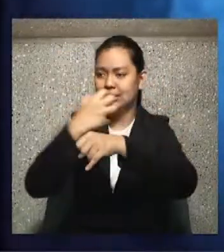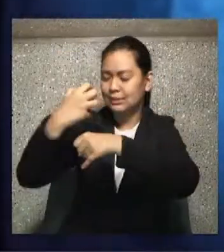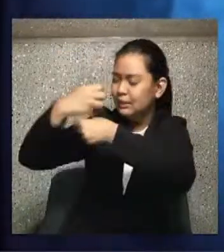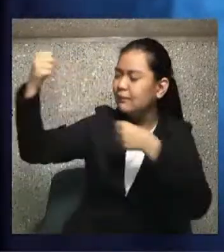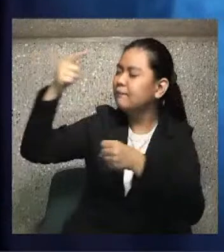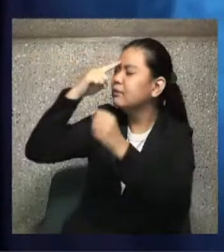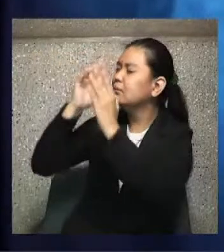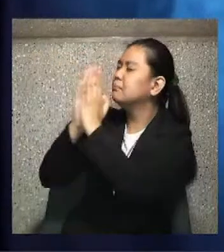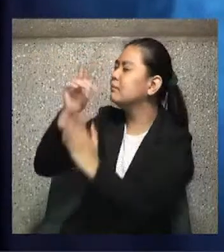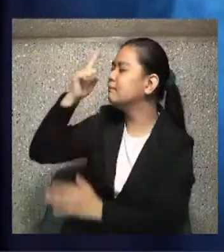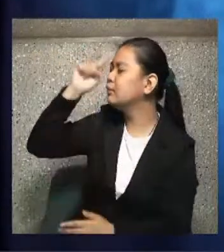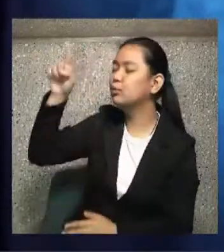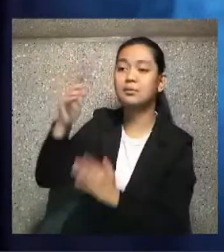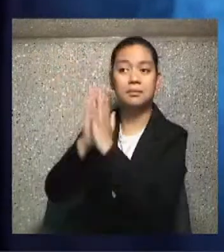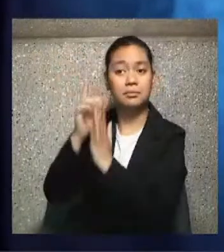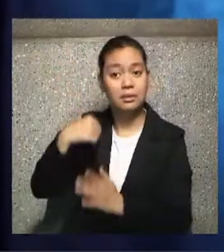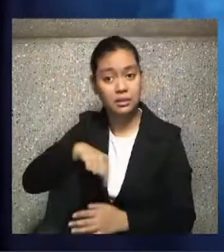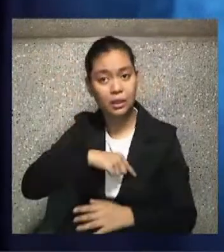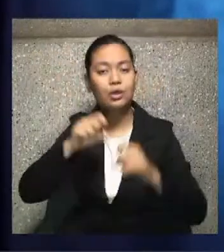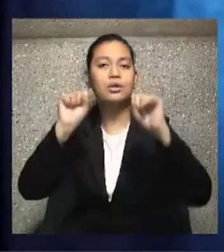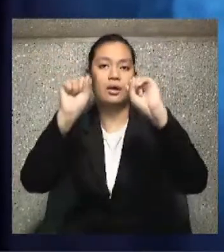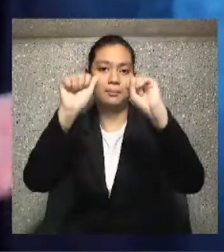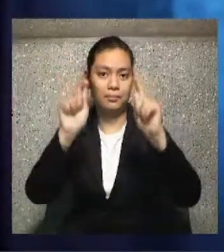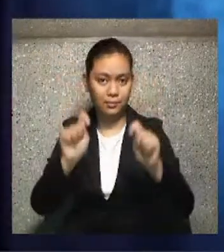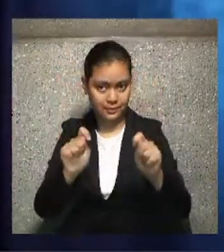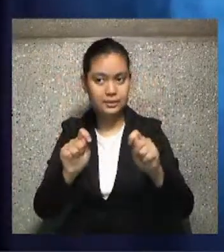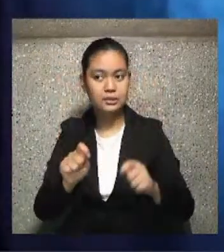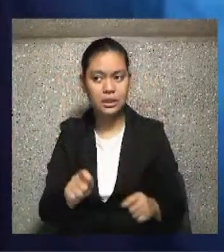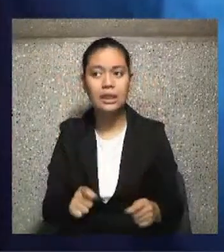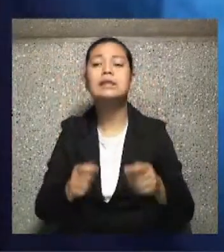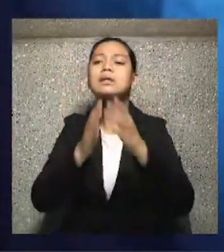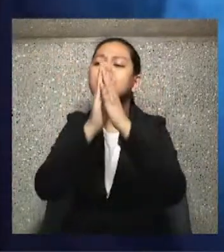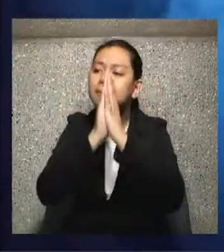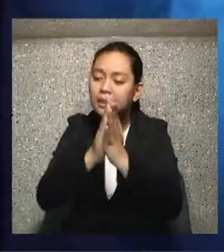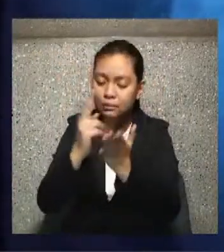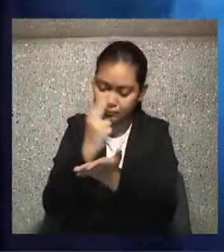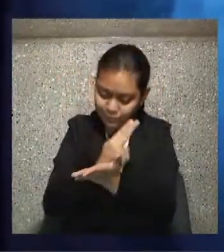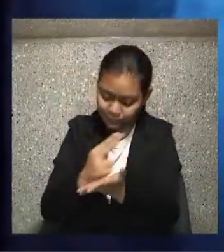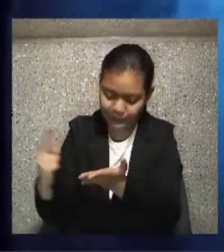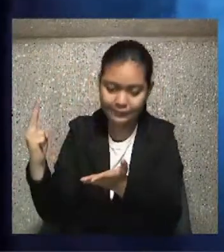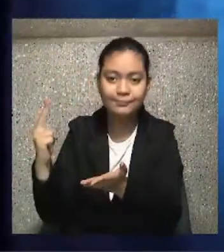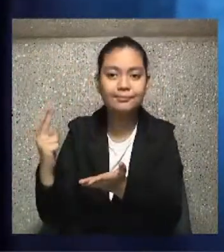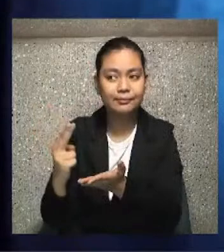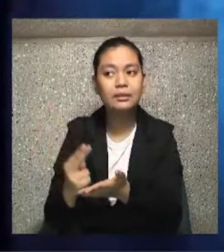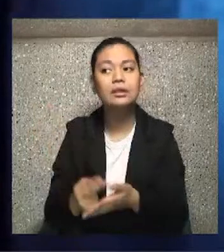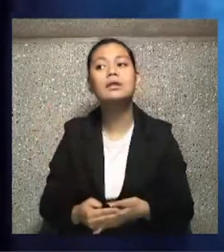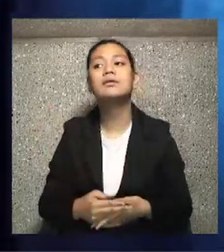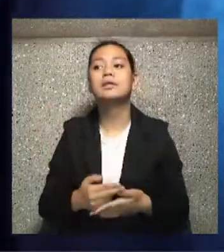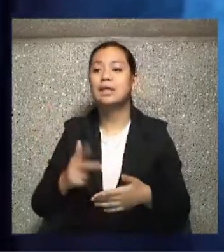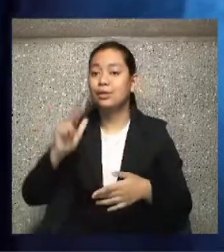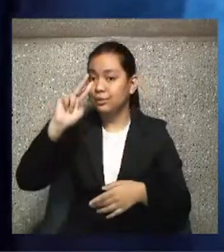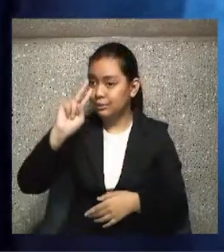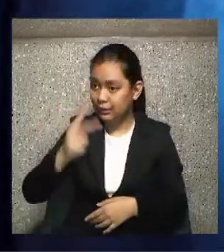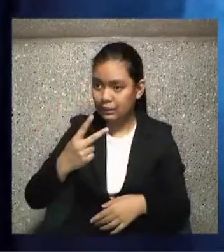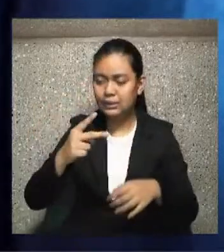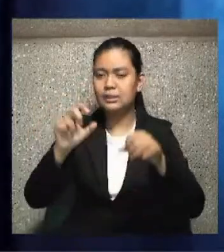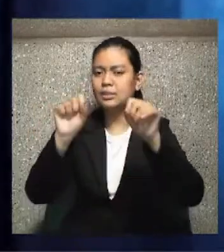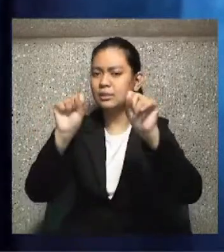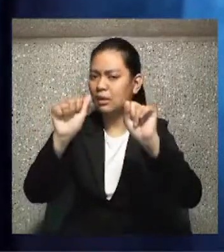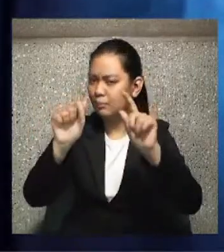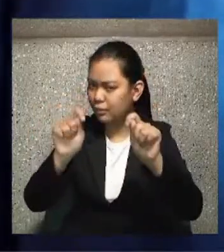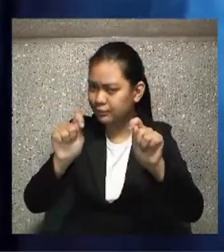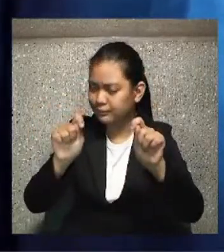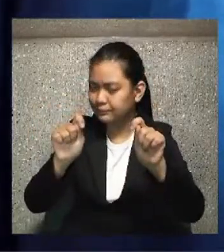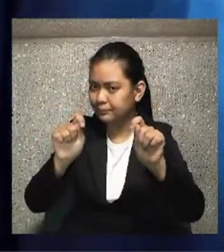Saturdays. Chaplet of divine mercy. And then the second Sunday of Easter, you'll come and receive the